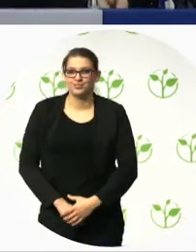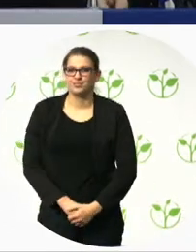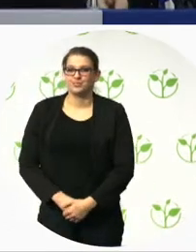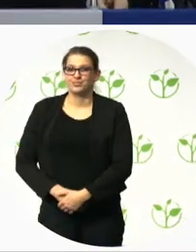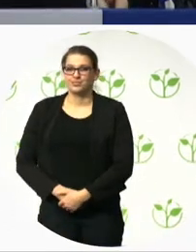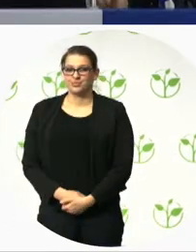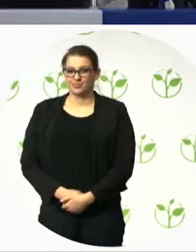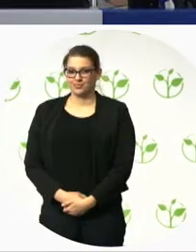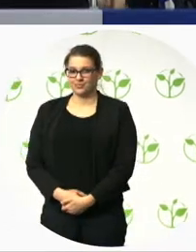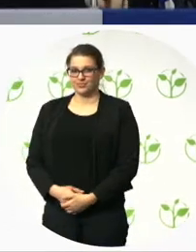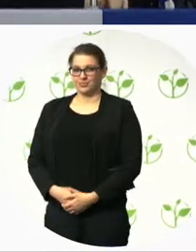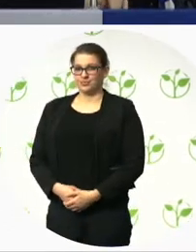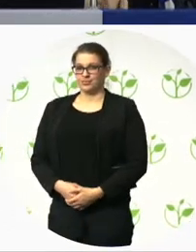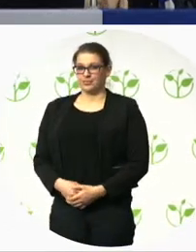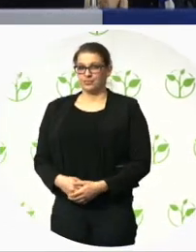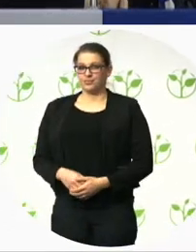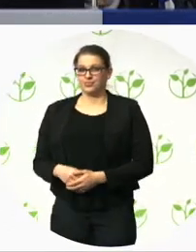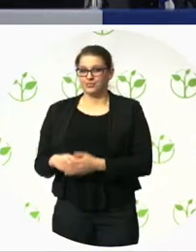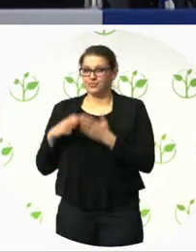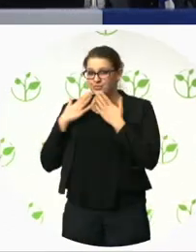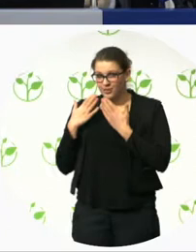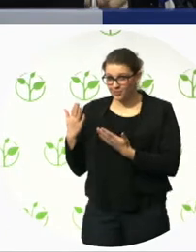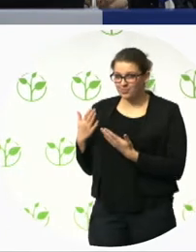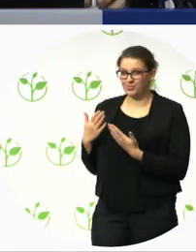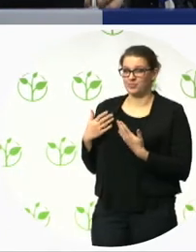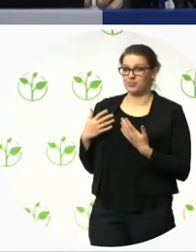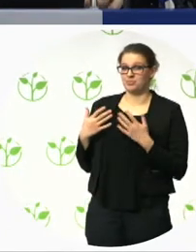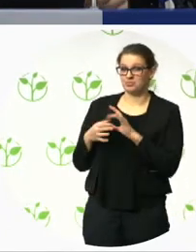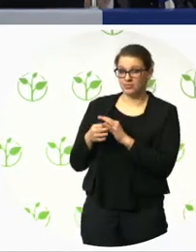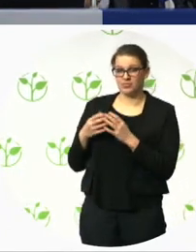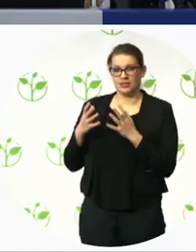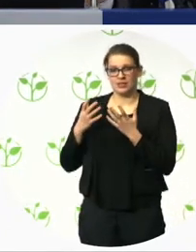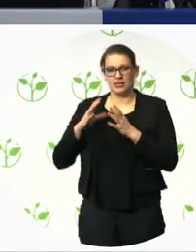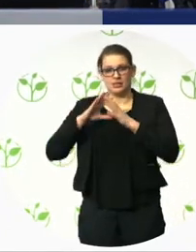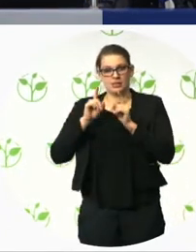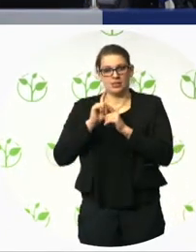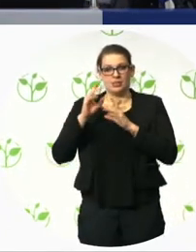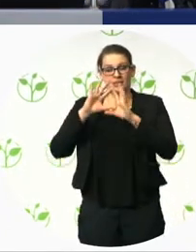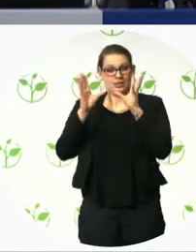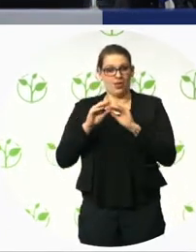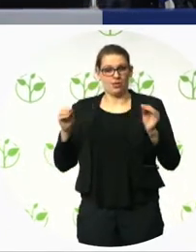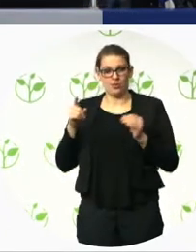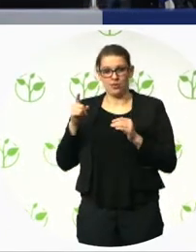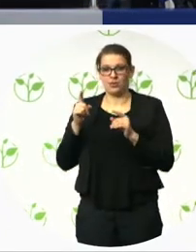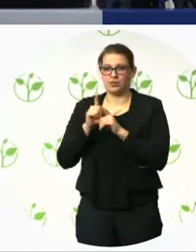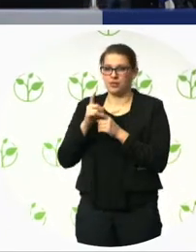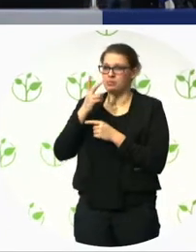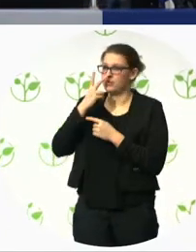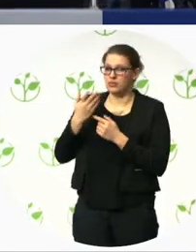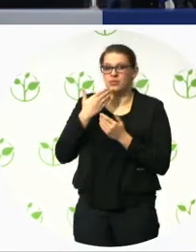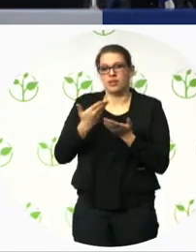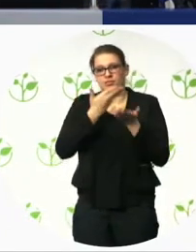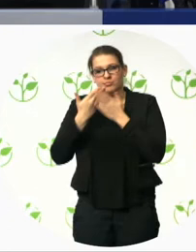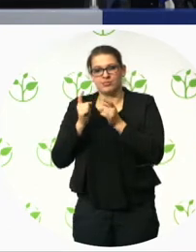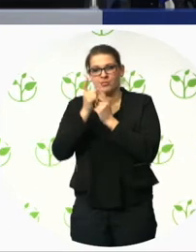that's great to see something like that, Michael. Thank you. Moving on. Uh, second last. Also, I've been informed the